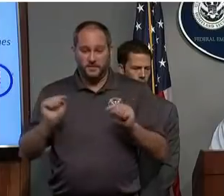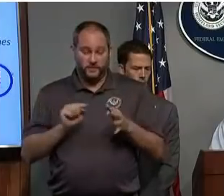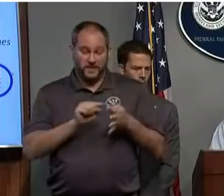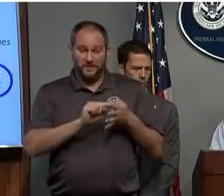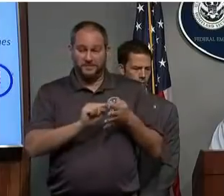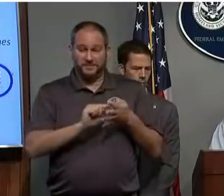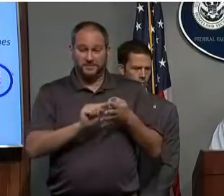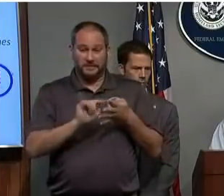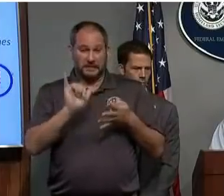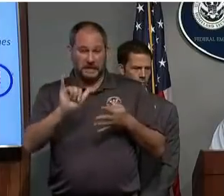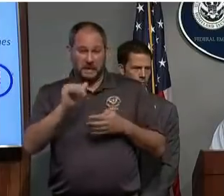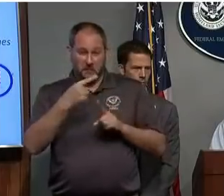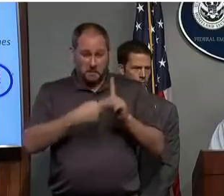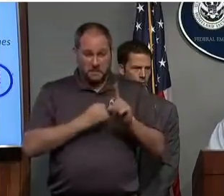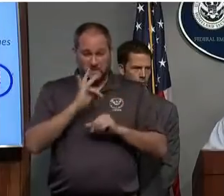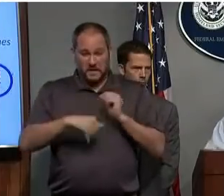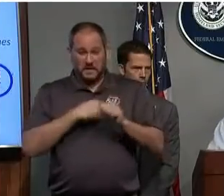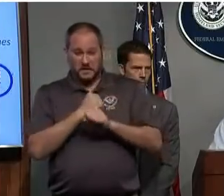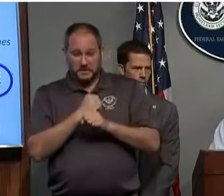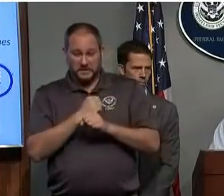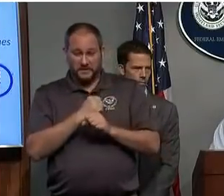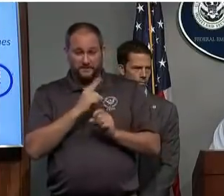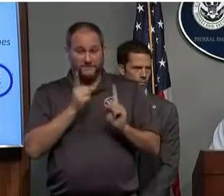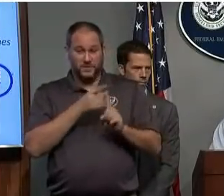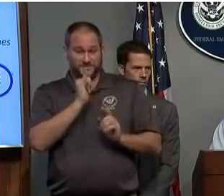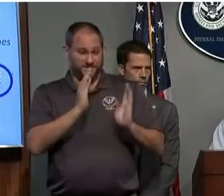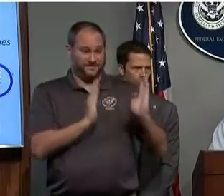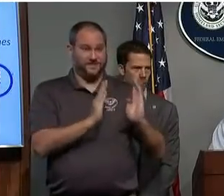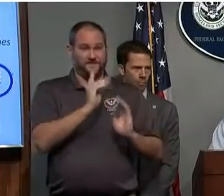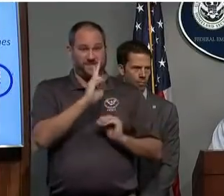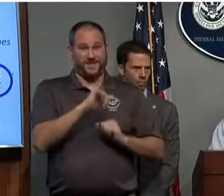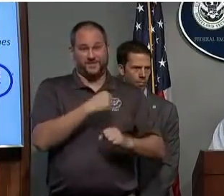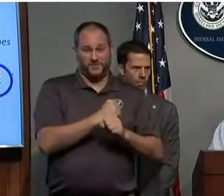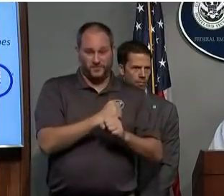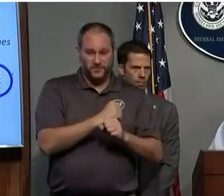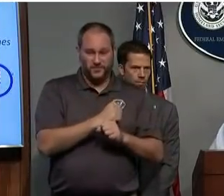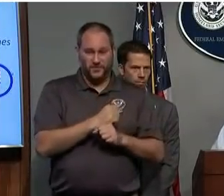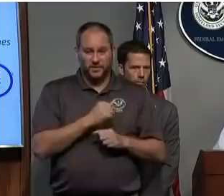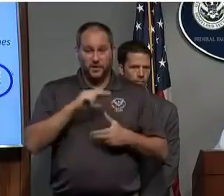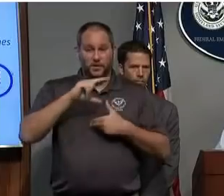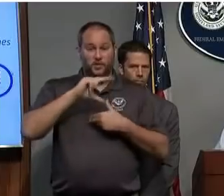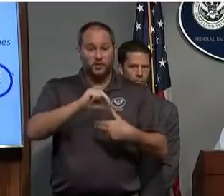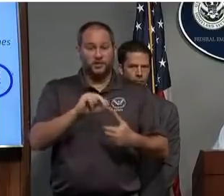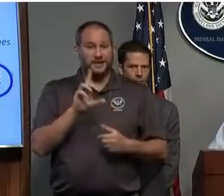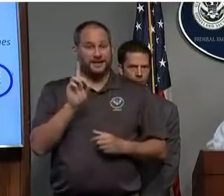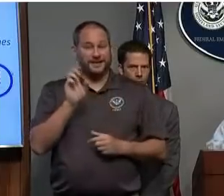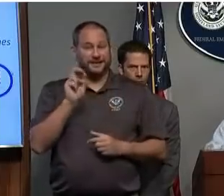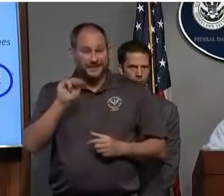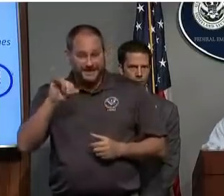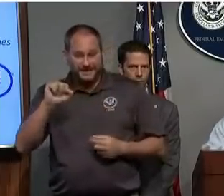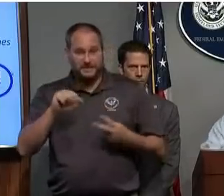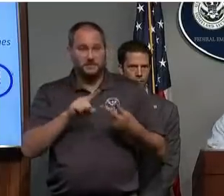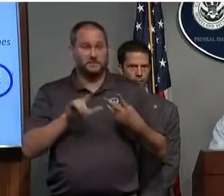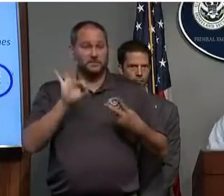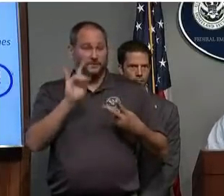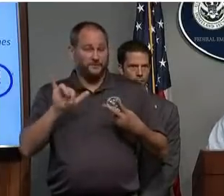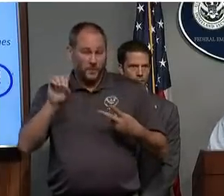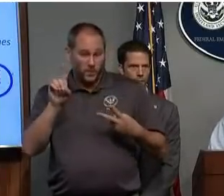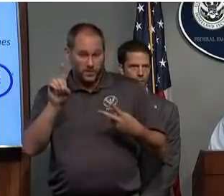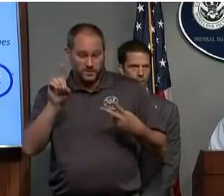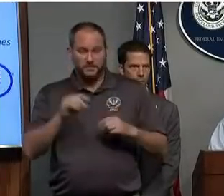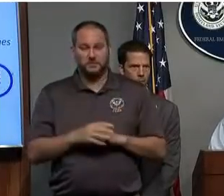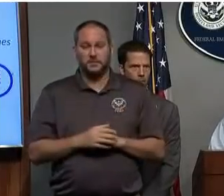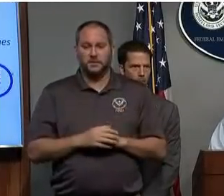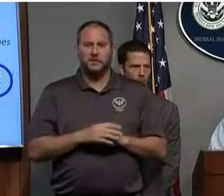of that year. We had Hurricane Dennis and Floyd that produced around the same